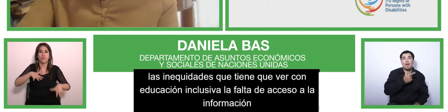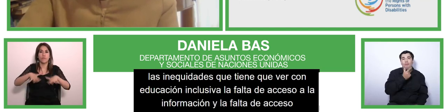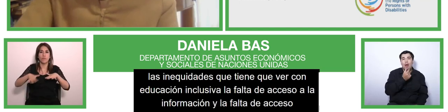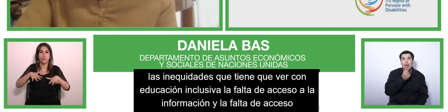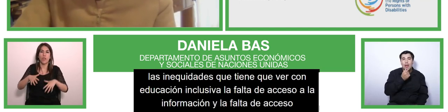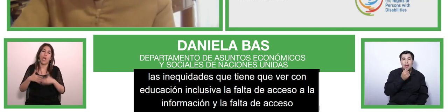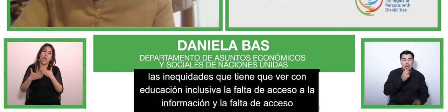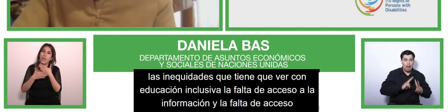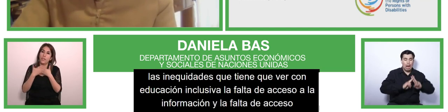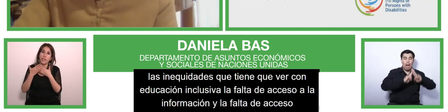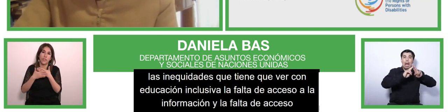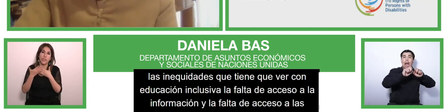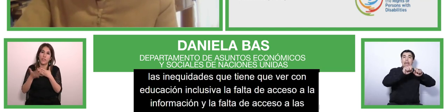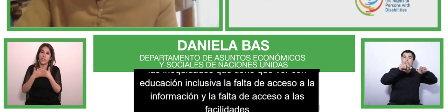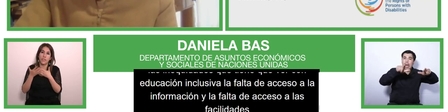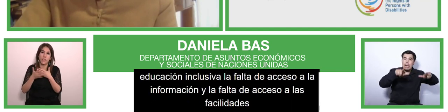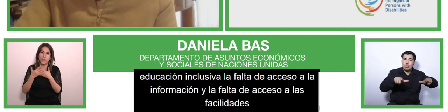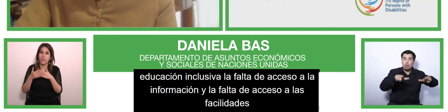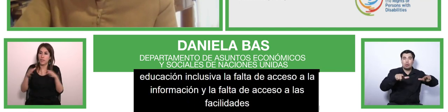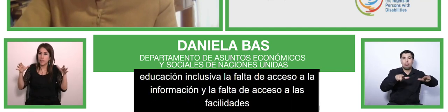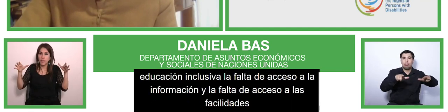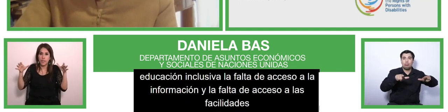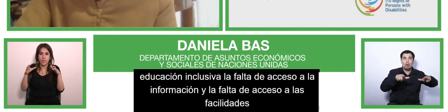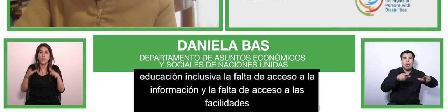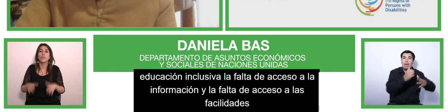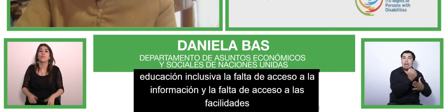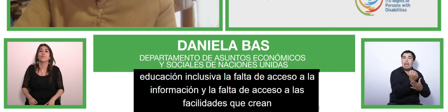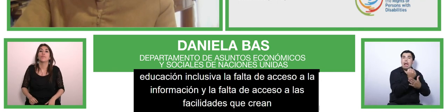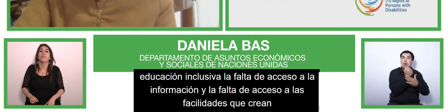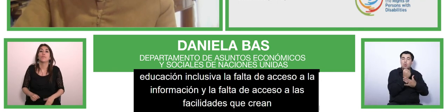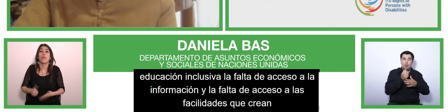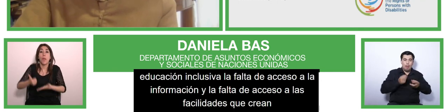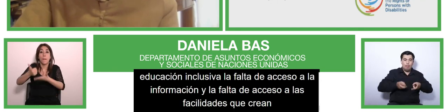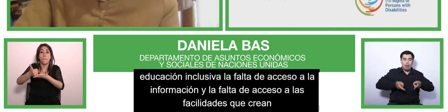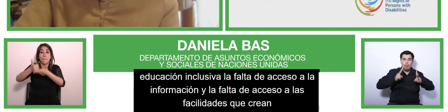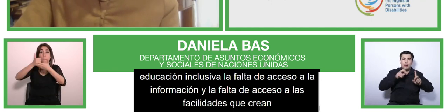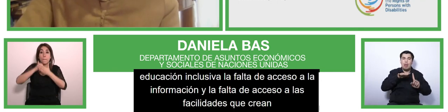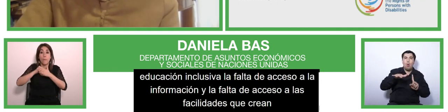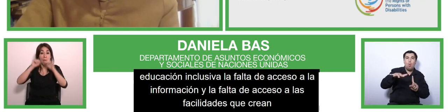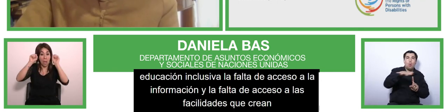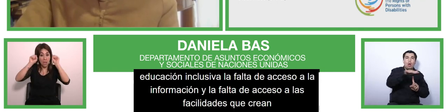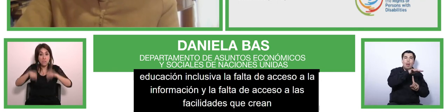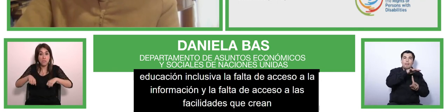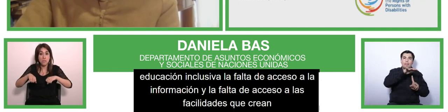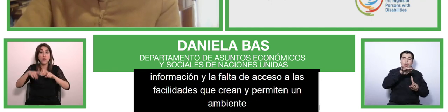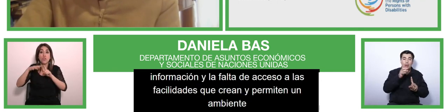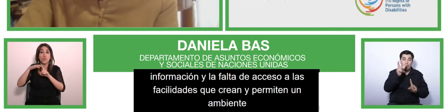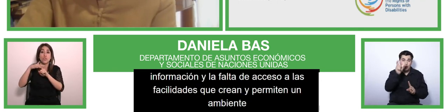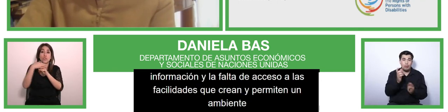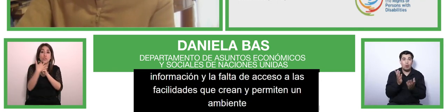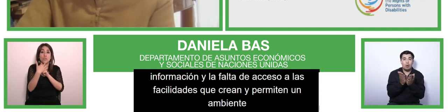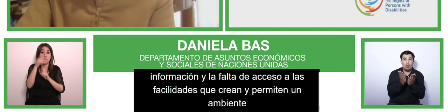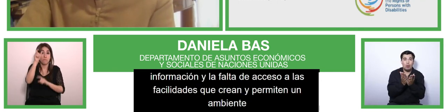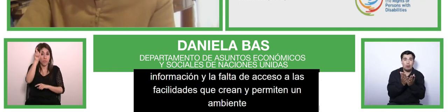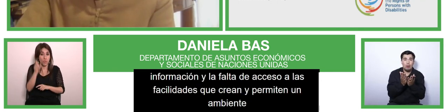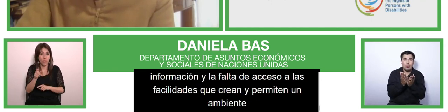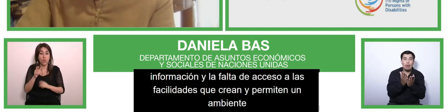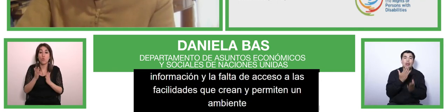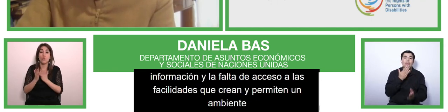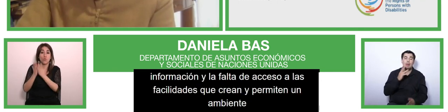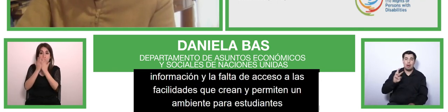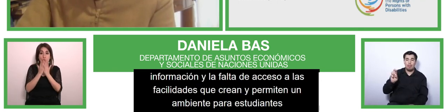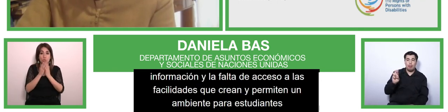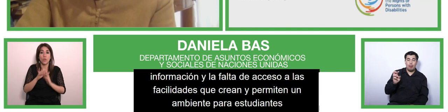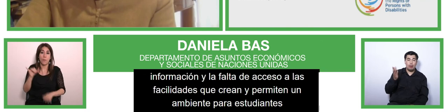an enabling environment for students with disabilities, parents and teachers with disabilities. environments